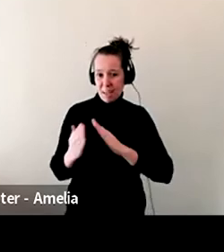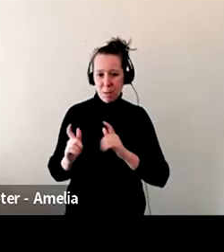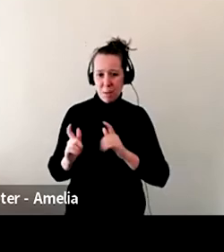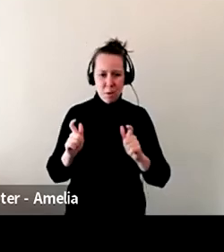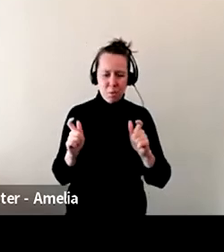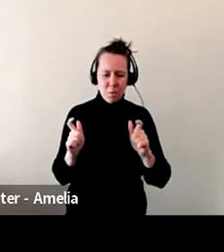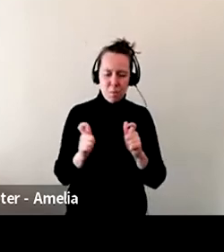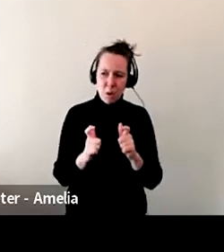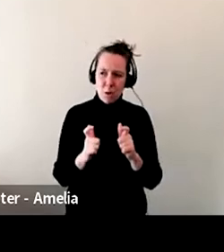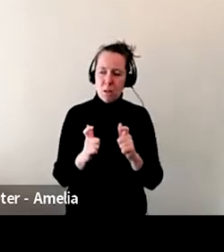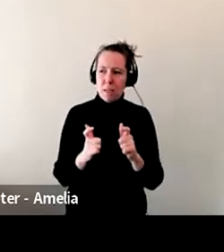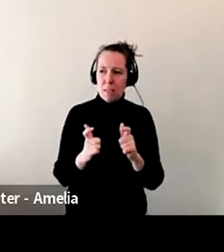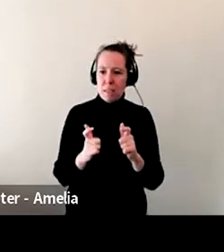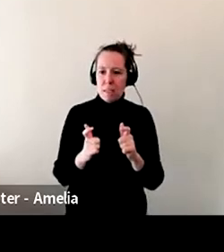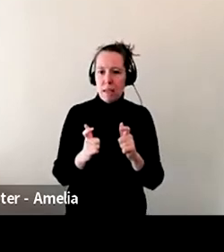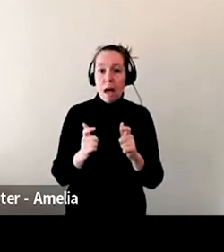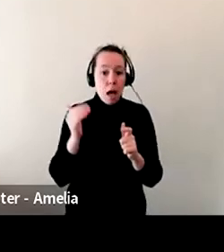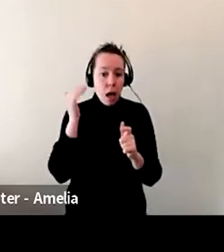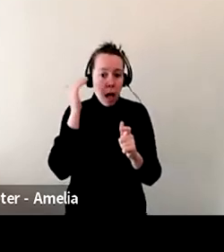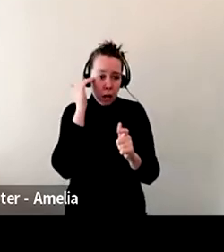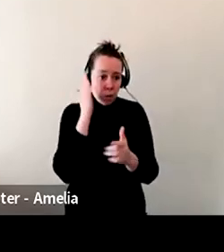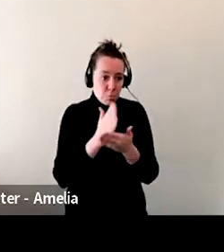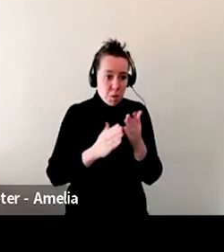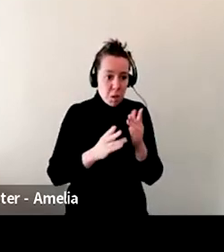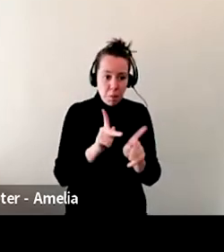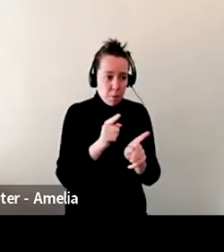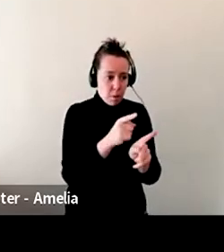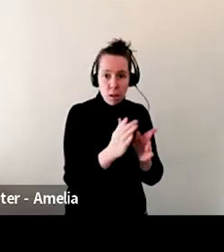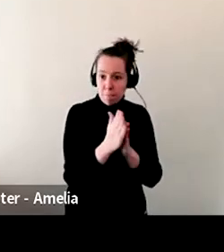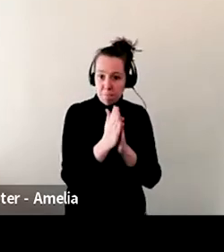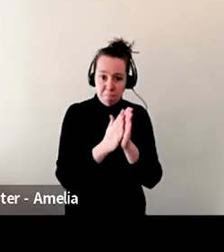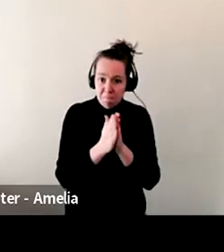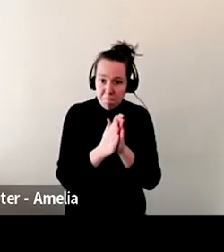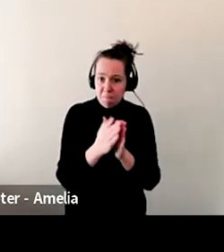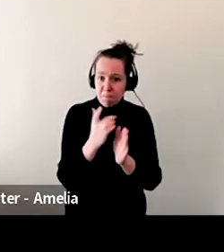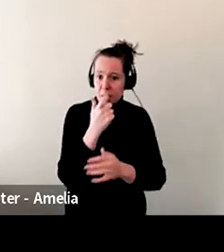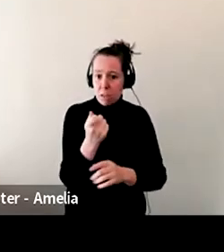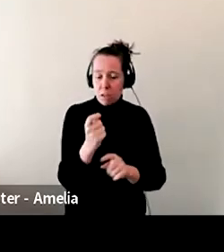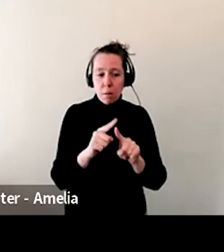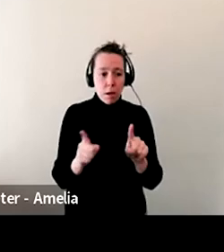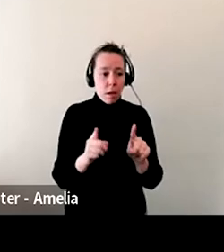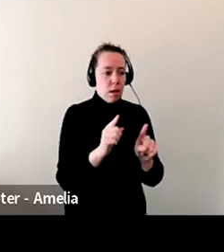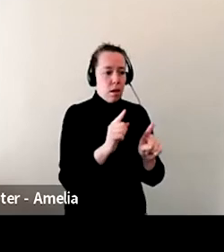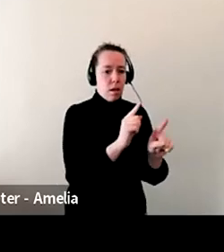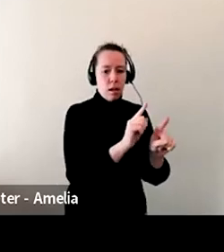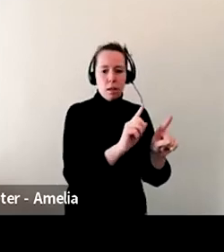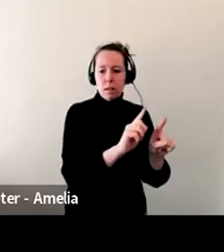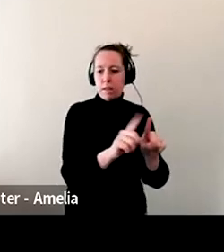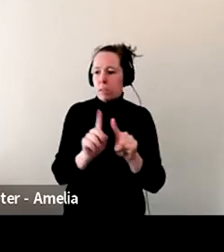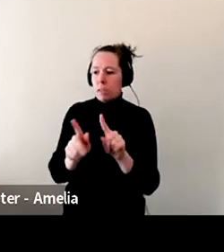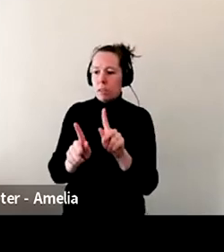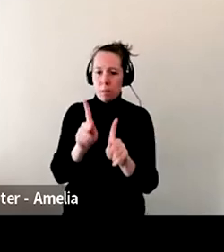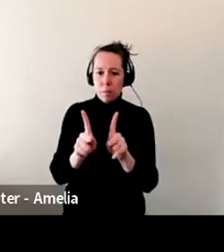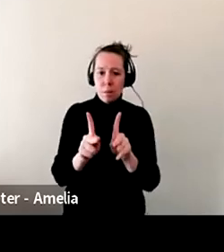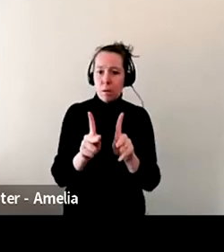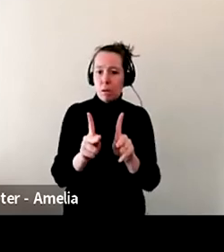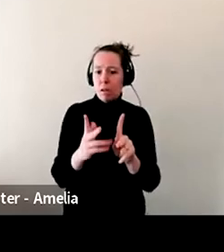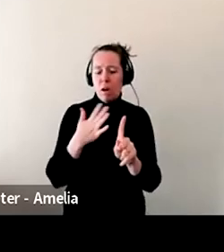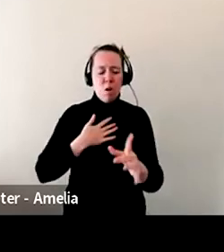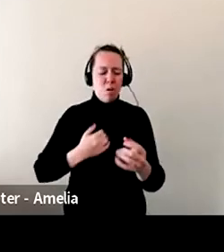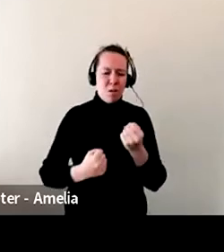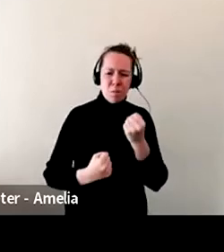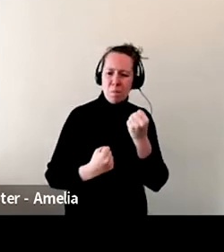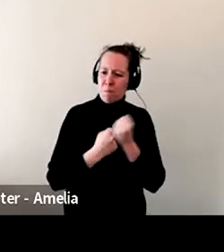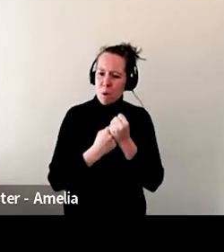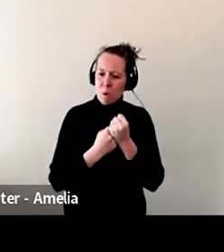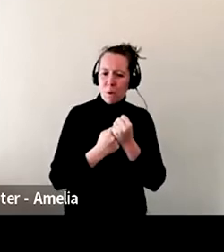I kind of, I mean, I knew people were keen on it. Um, but the amount of support from the locals here and the amount of enthusiasm, you